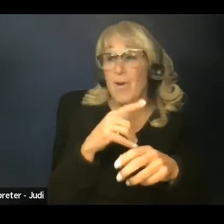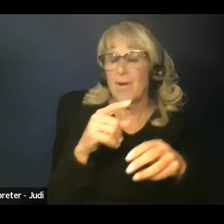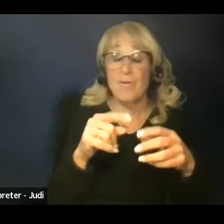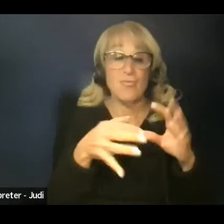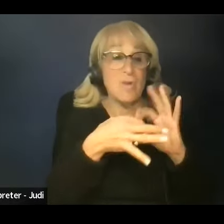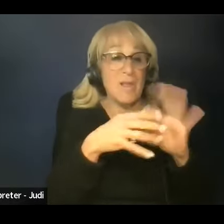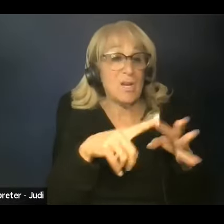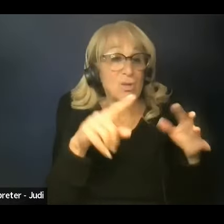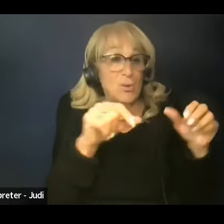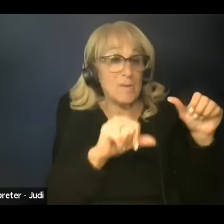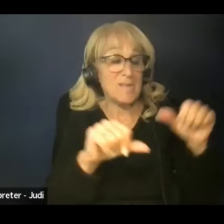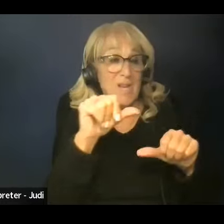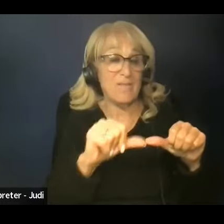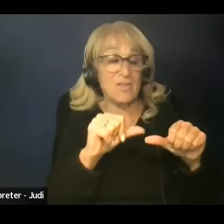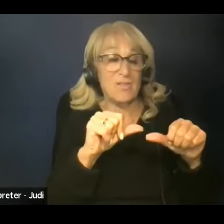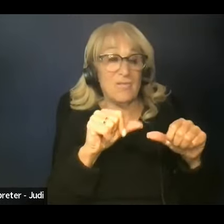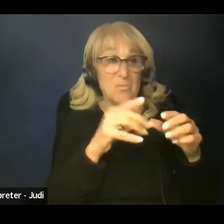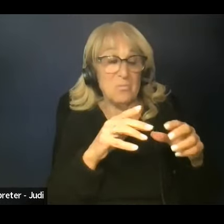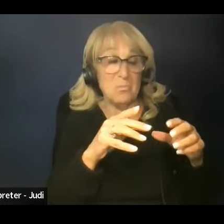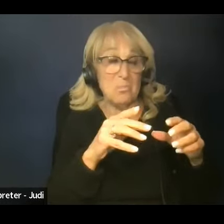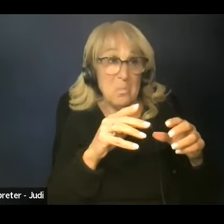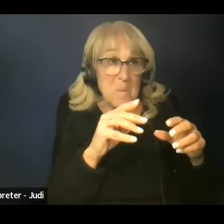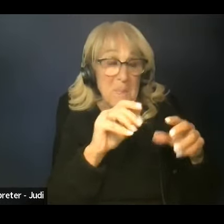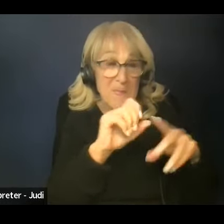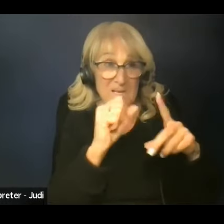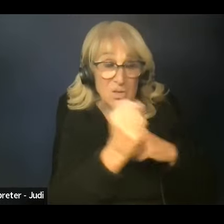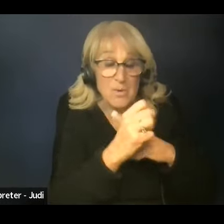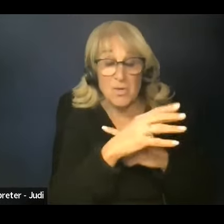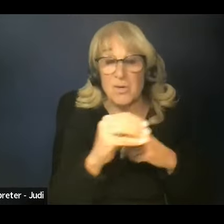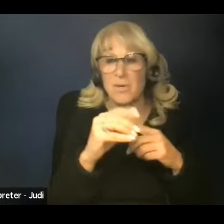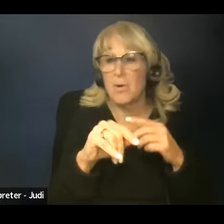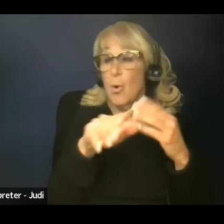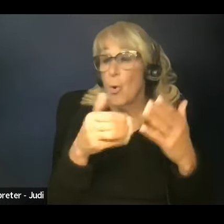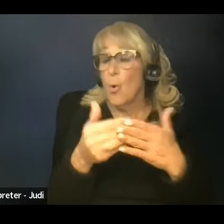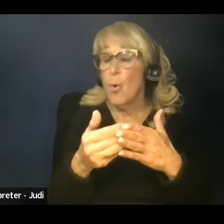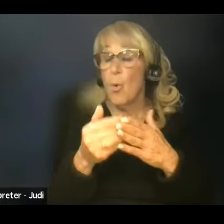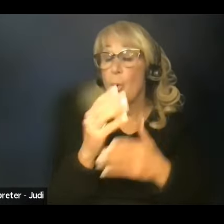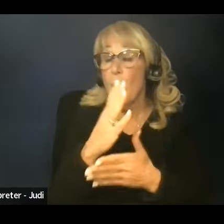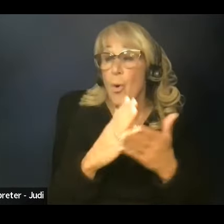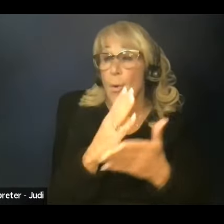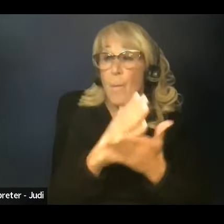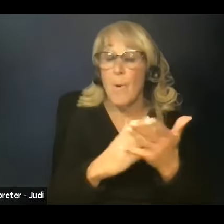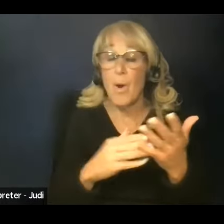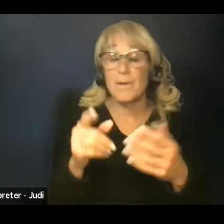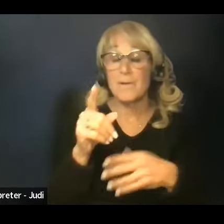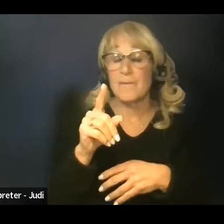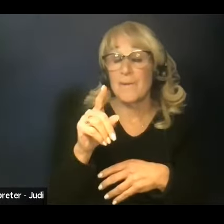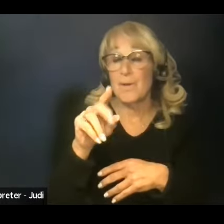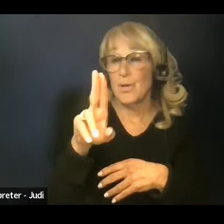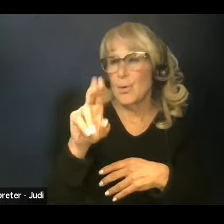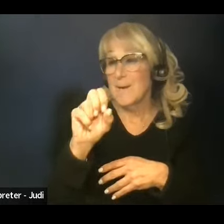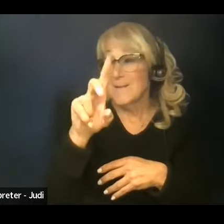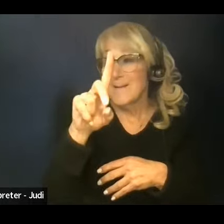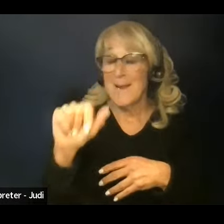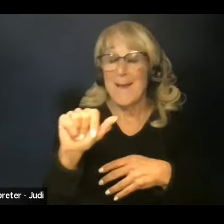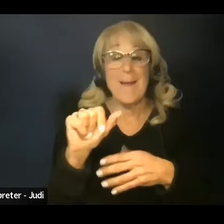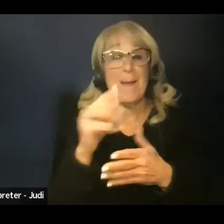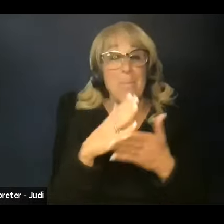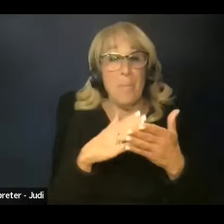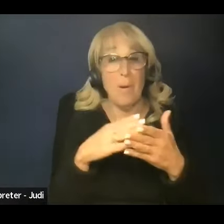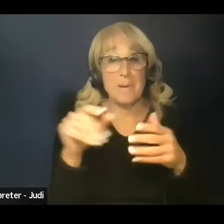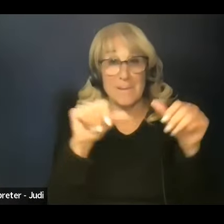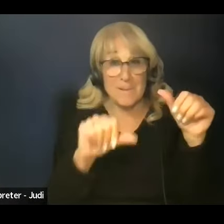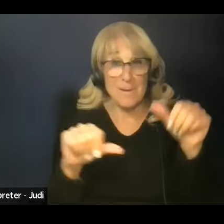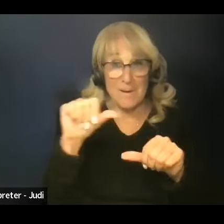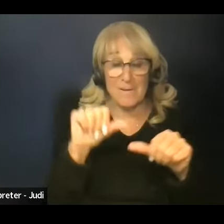USDA Science Council, which convenes all parts of USDA's scientific enterprise. Prior to